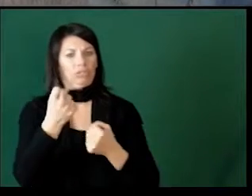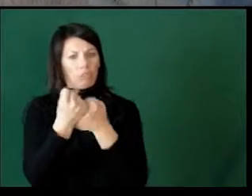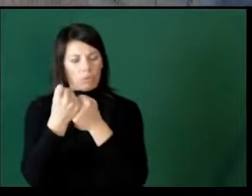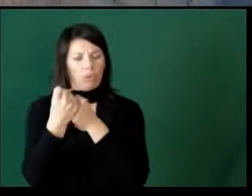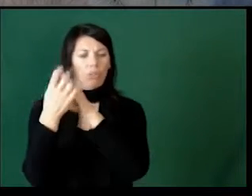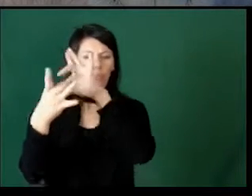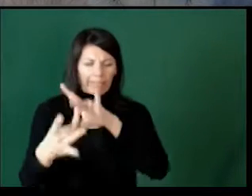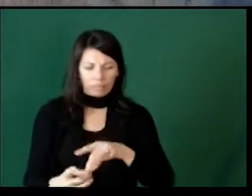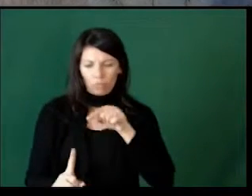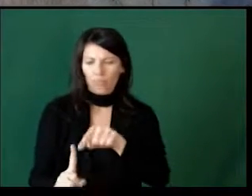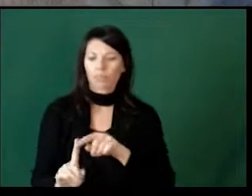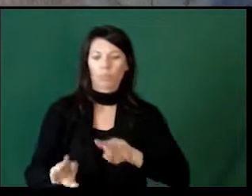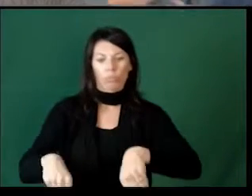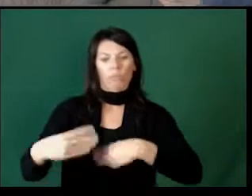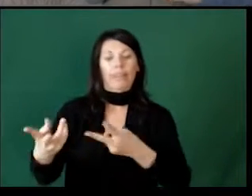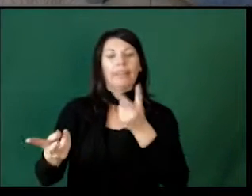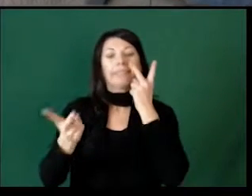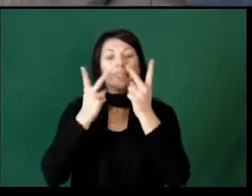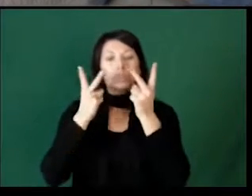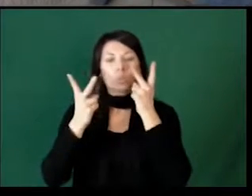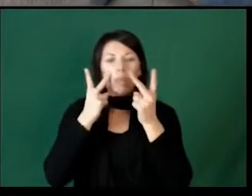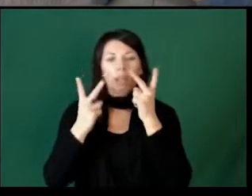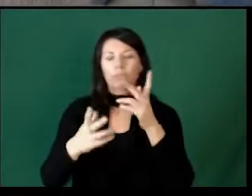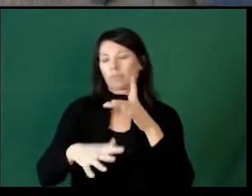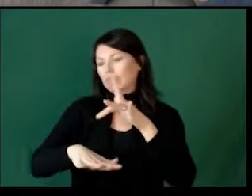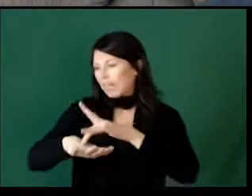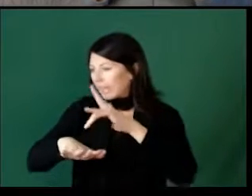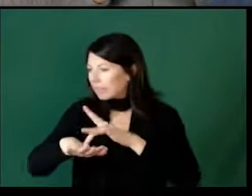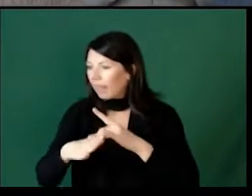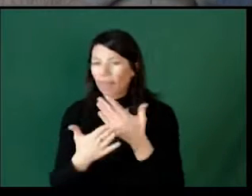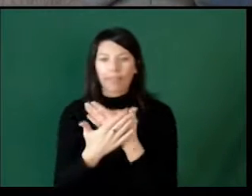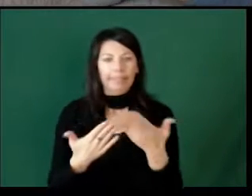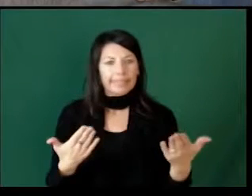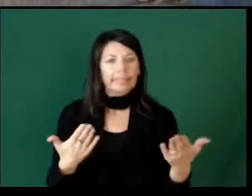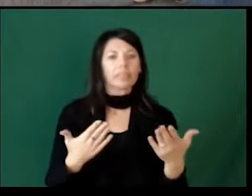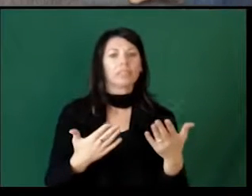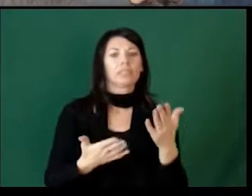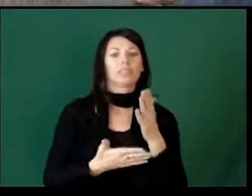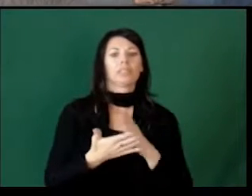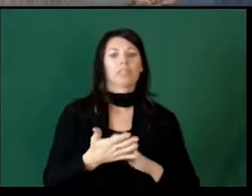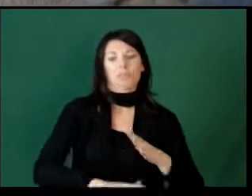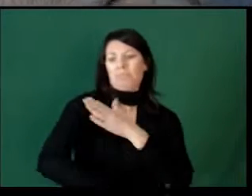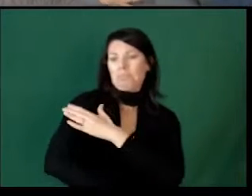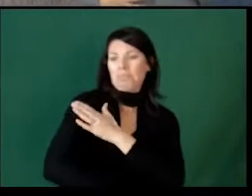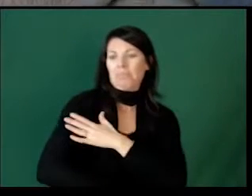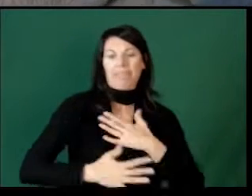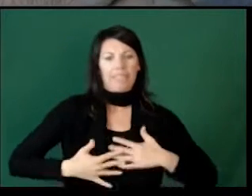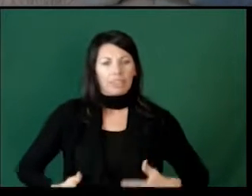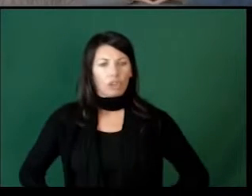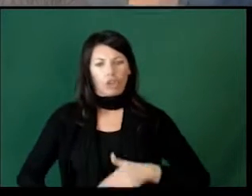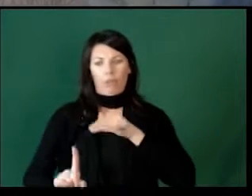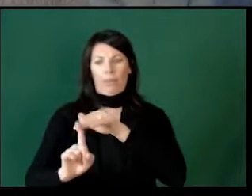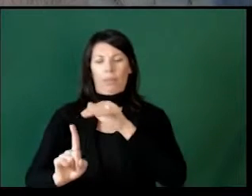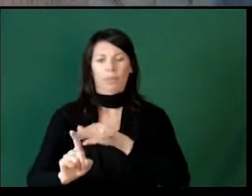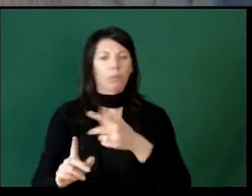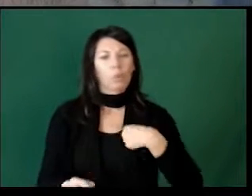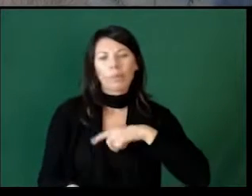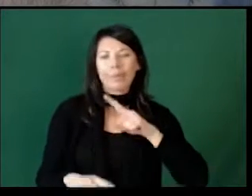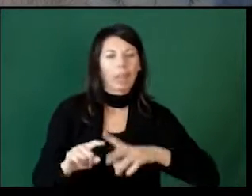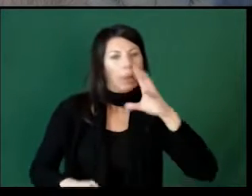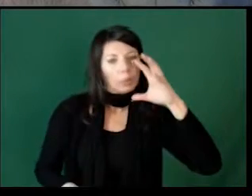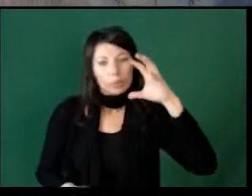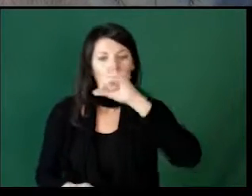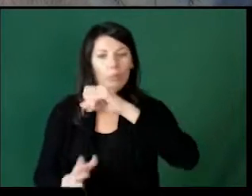comes to this. Providing visuals for students that are visually impaired, some tactile aids, some physical reminders, things like that.